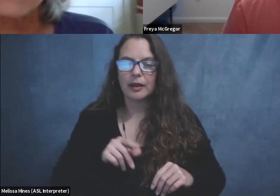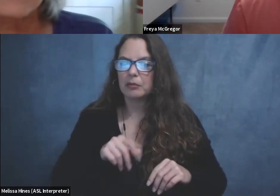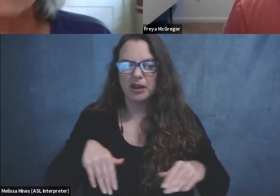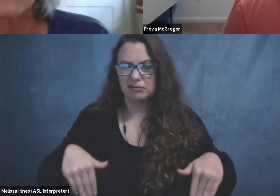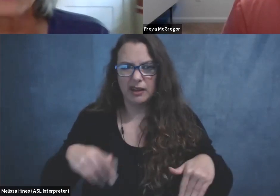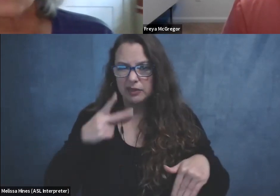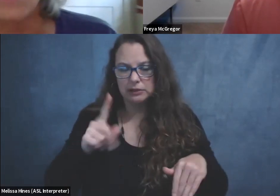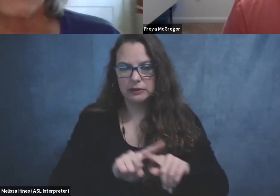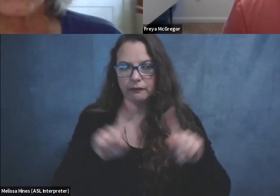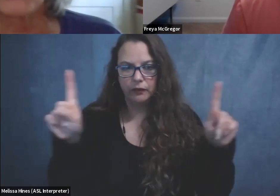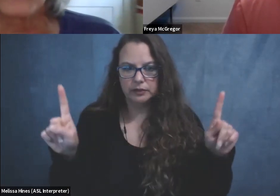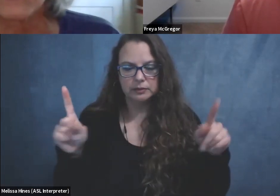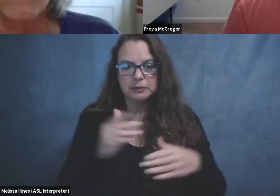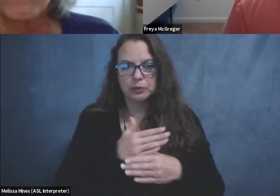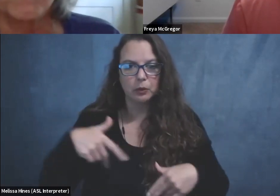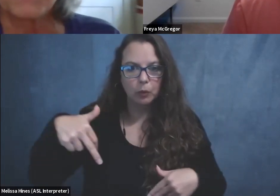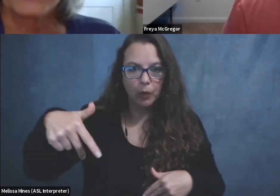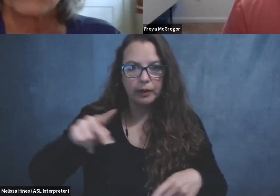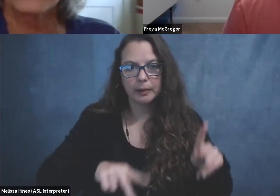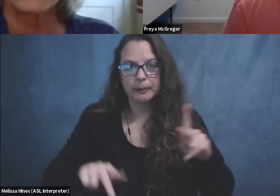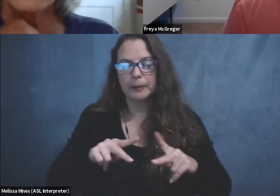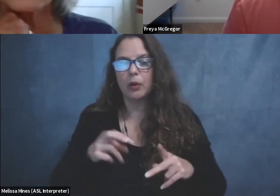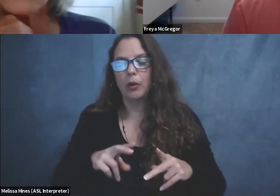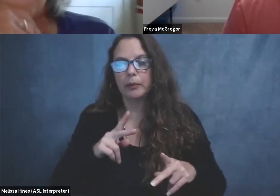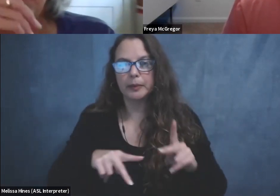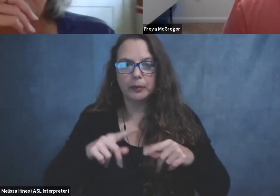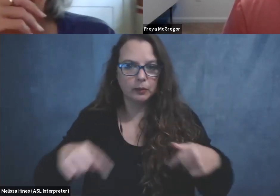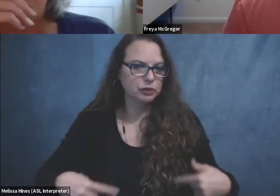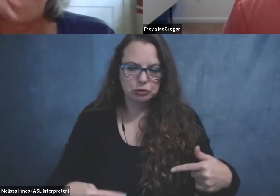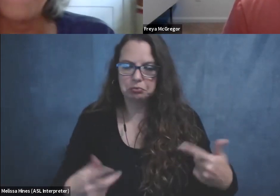difference with the walking people or the people in wheelchairs.